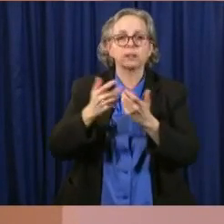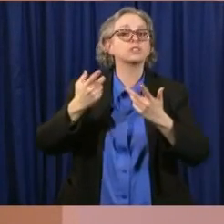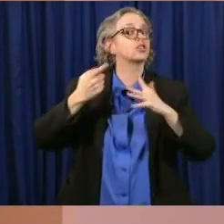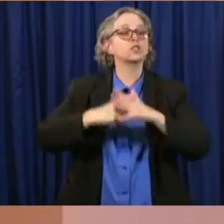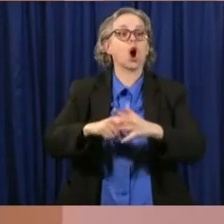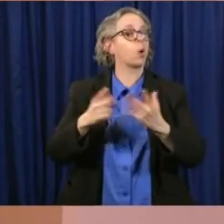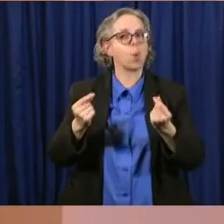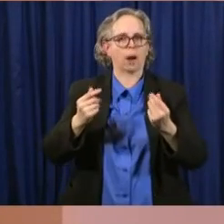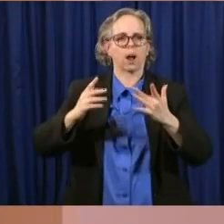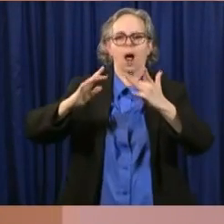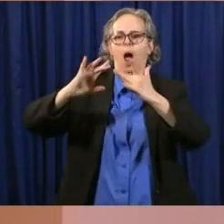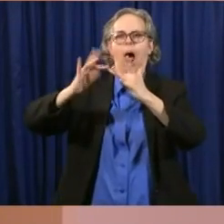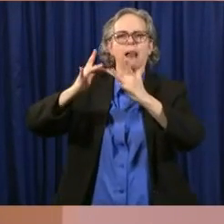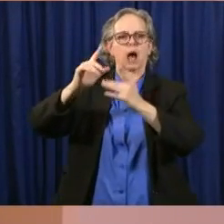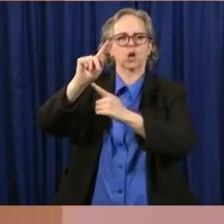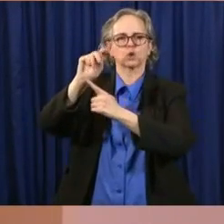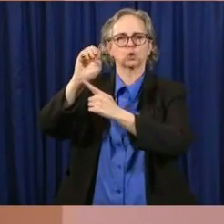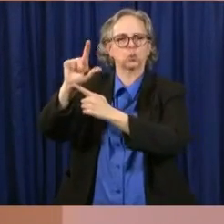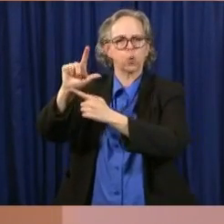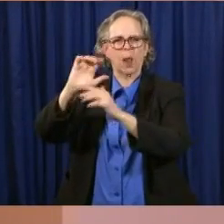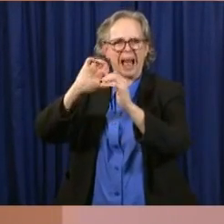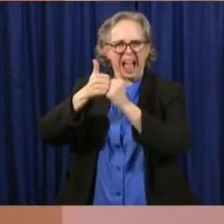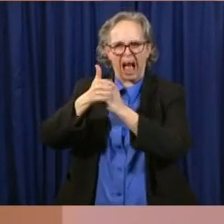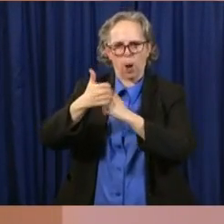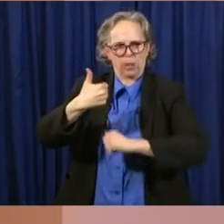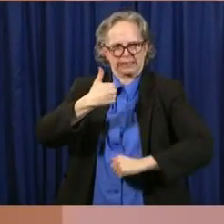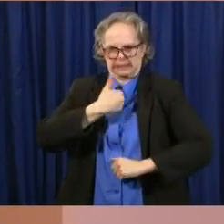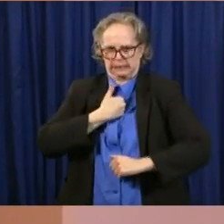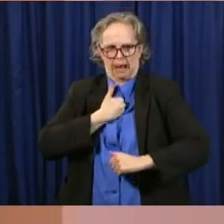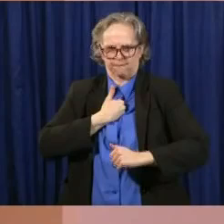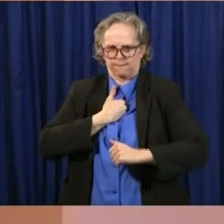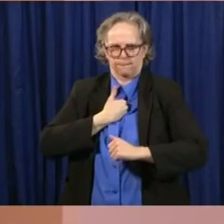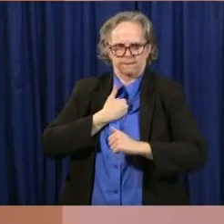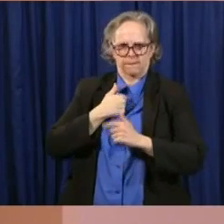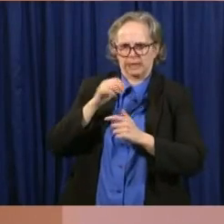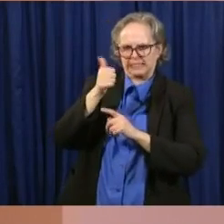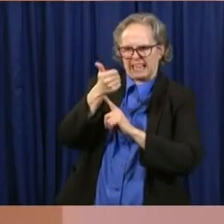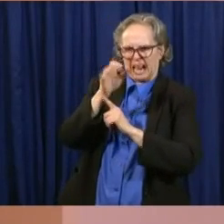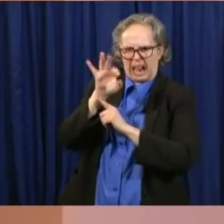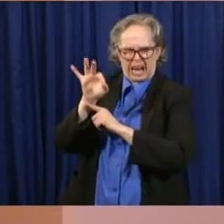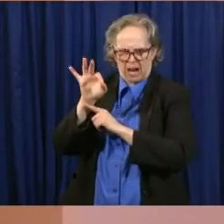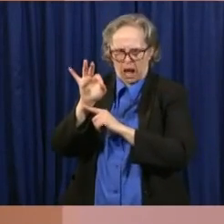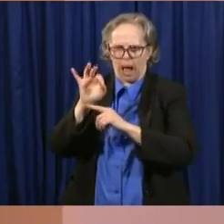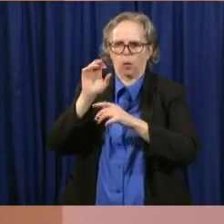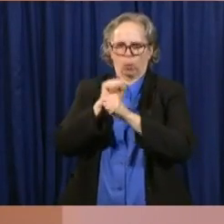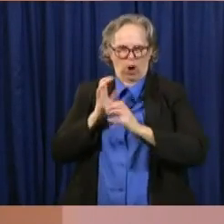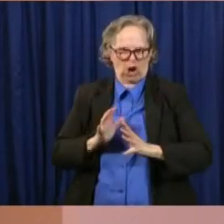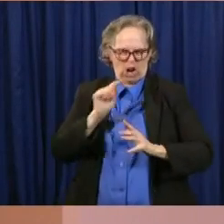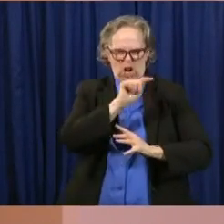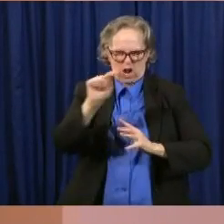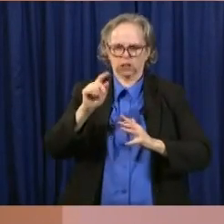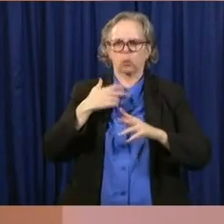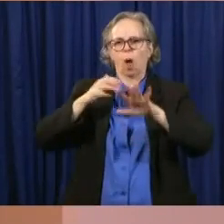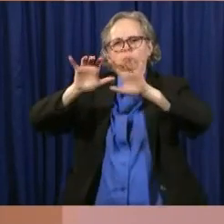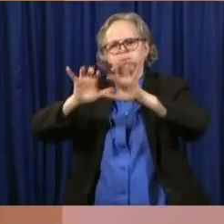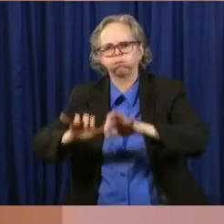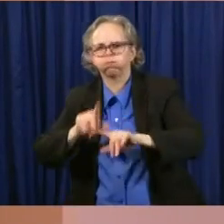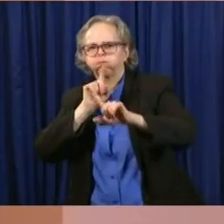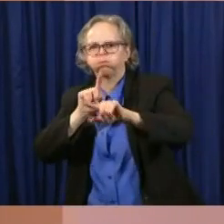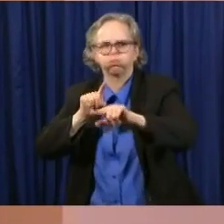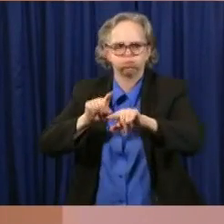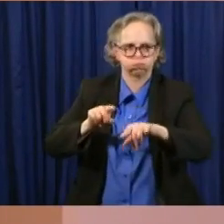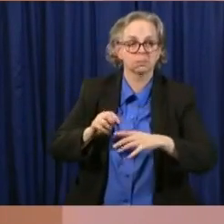early. And this is important, so if you fall into that category, by the end of next week they will have the application process